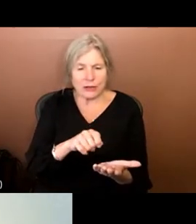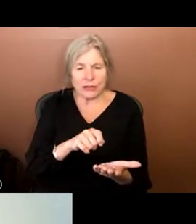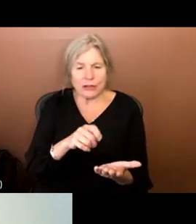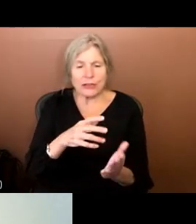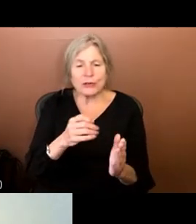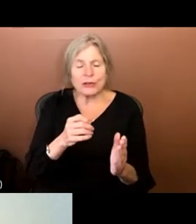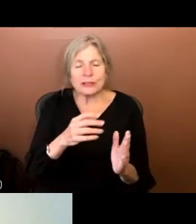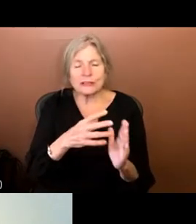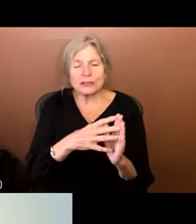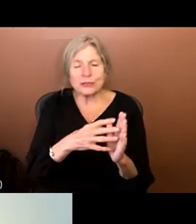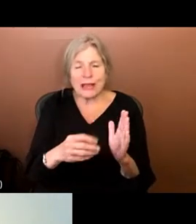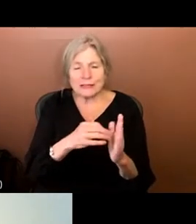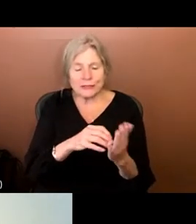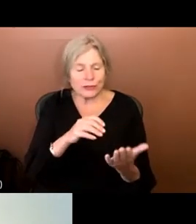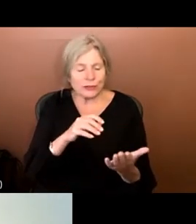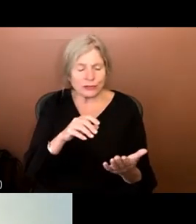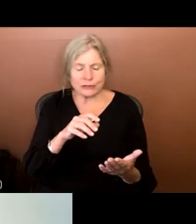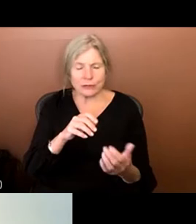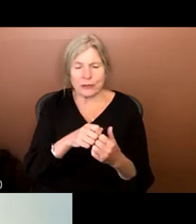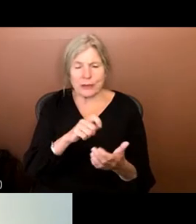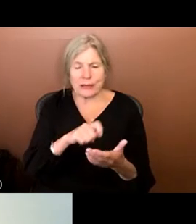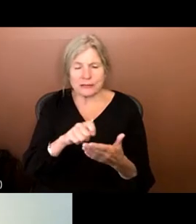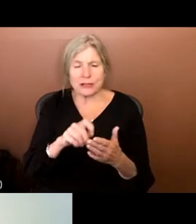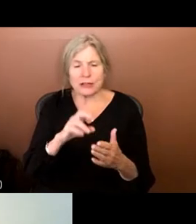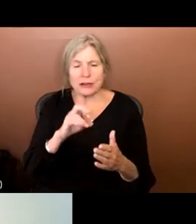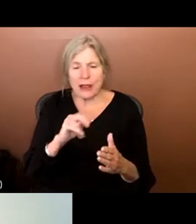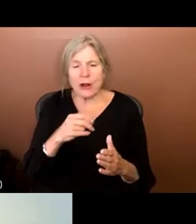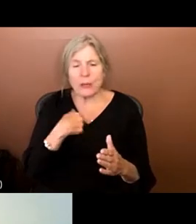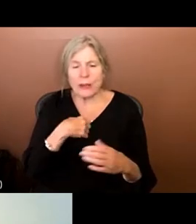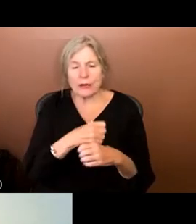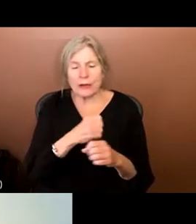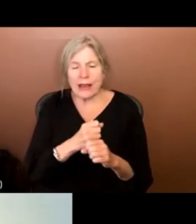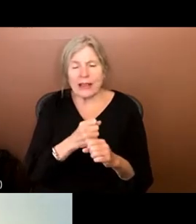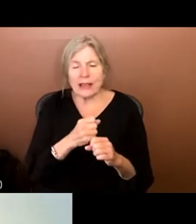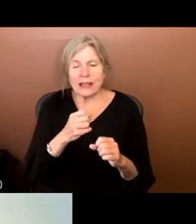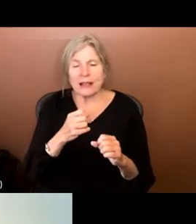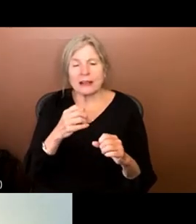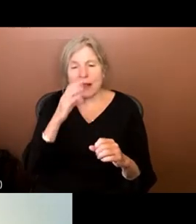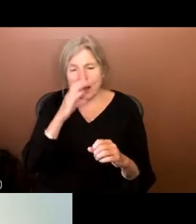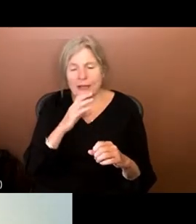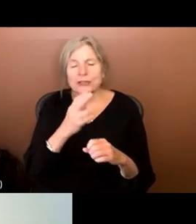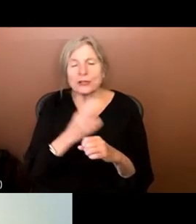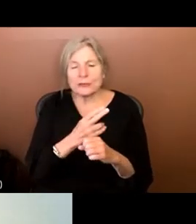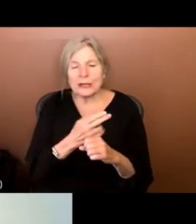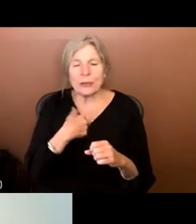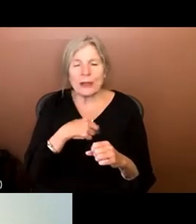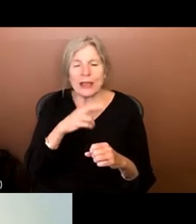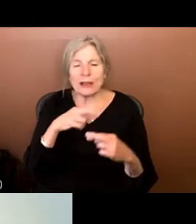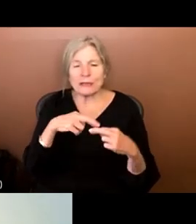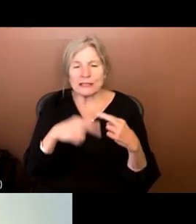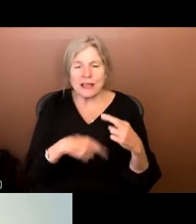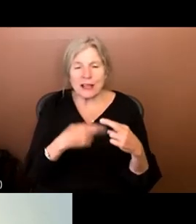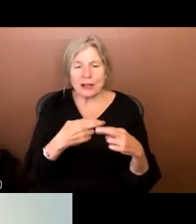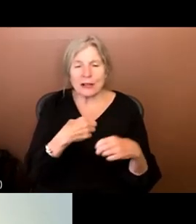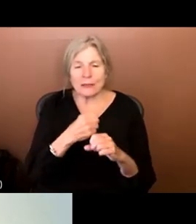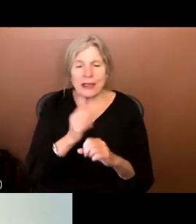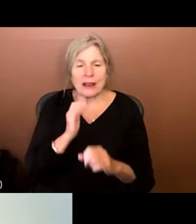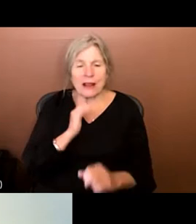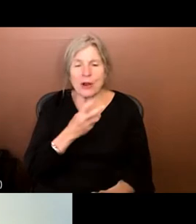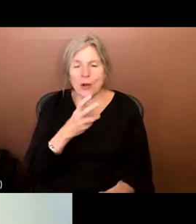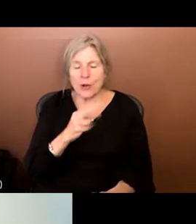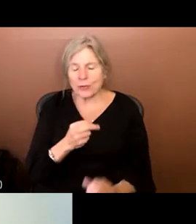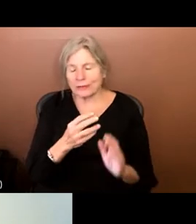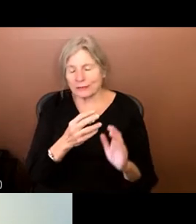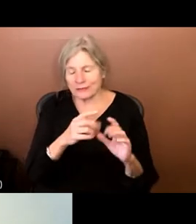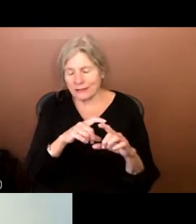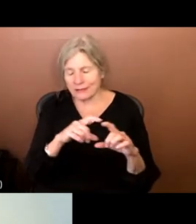comic to whatever piece of paper you wanted. So, we created comics using comics. We recycled them and made our own comic strips. But